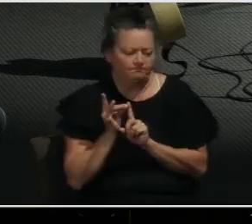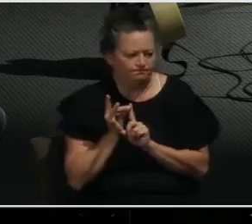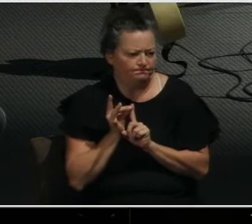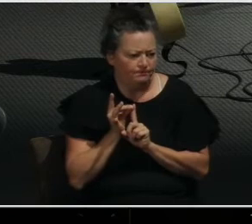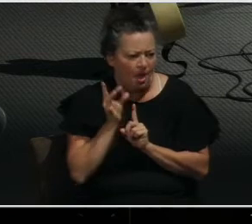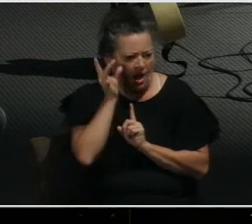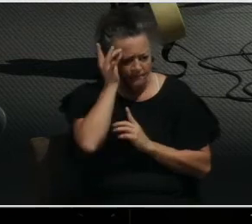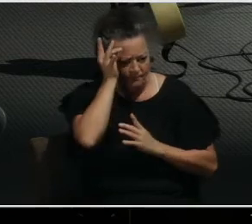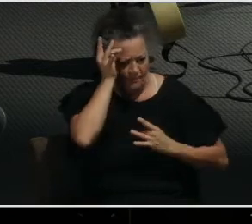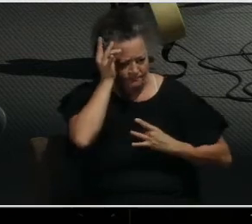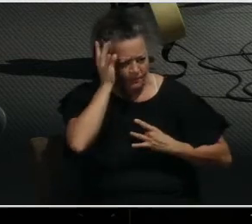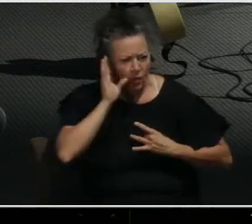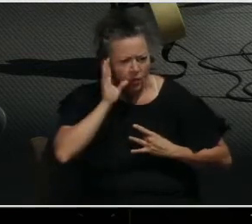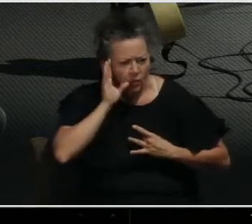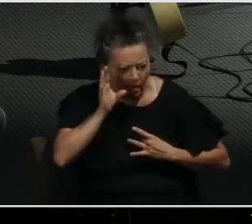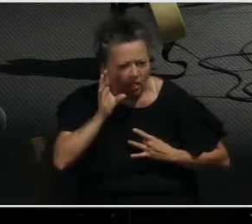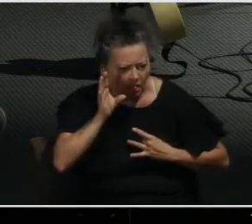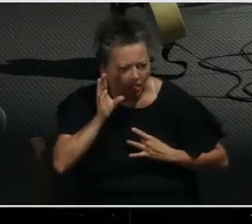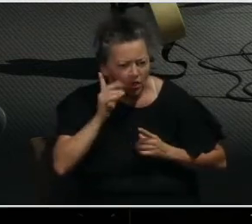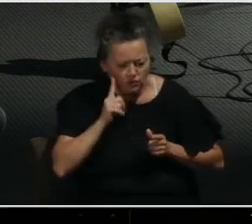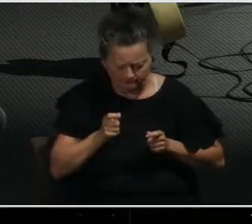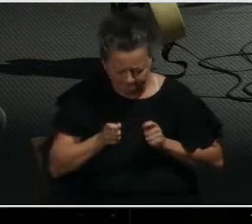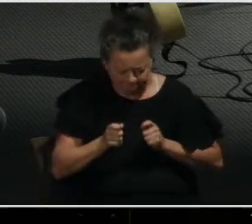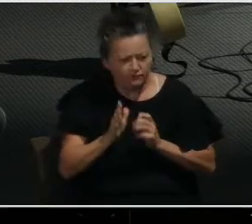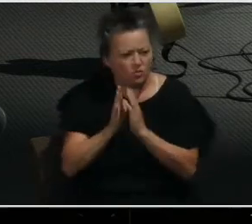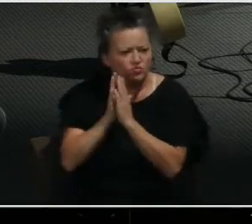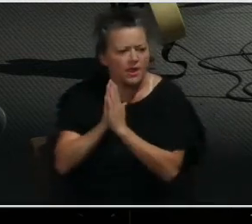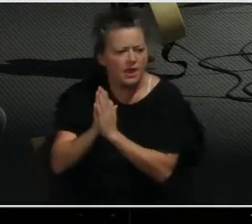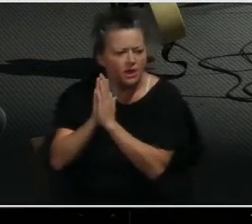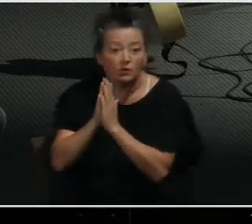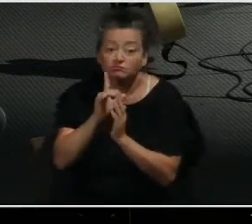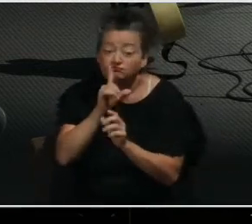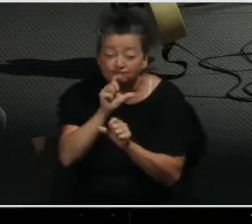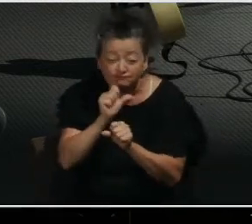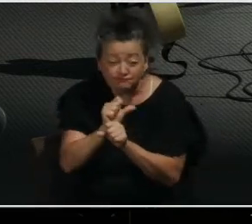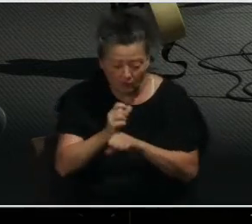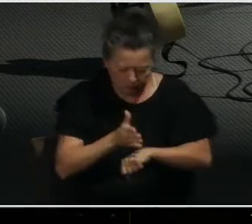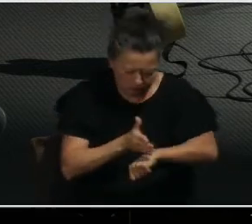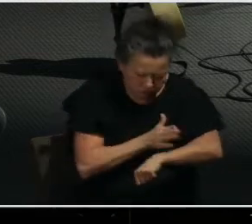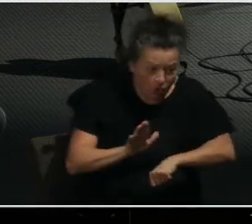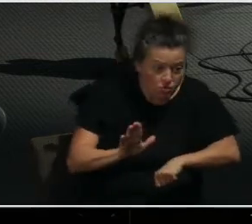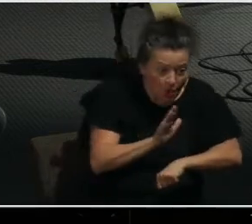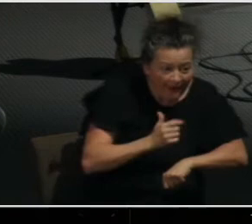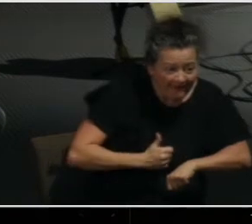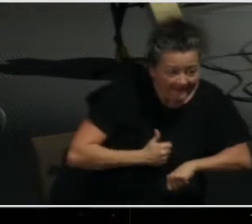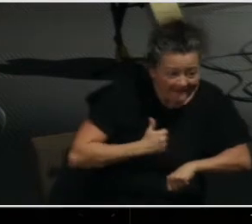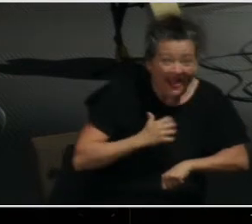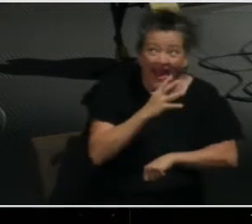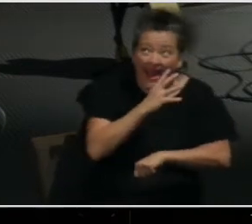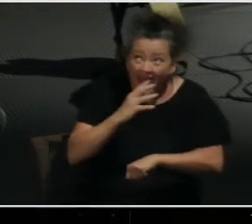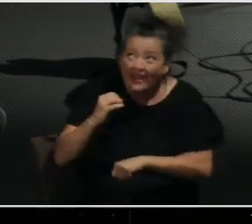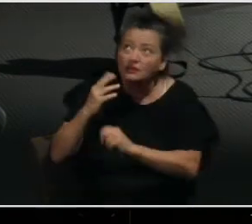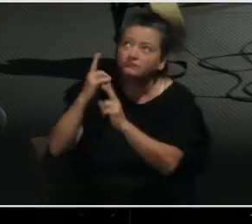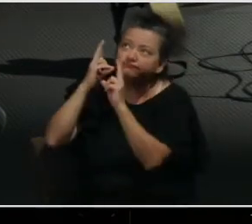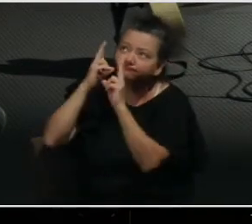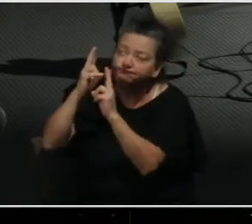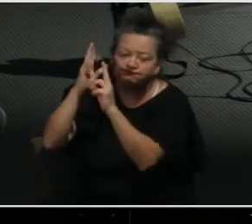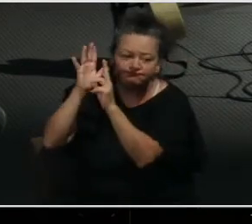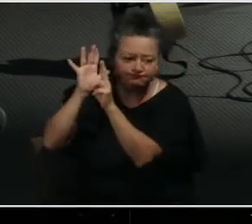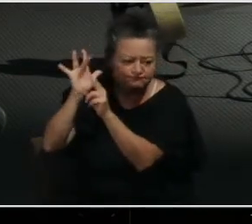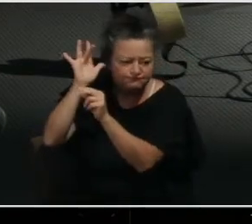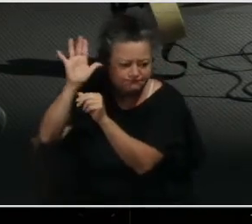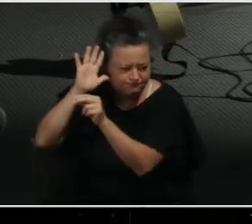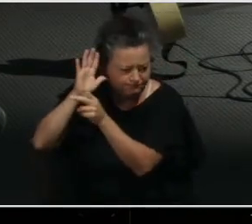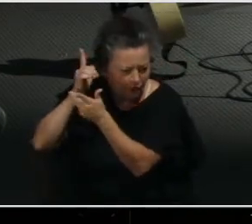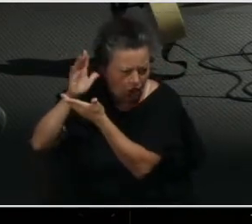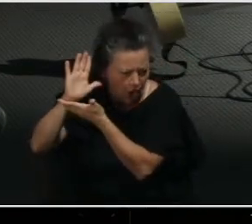life change that glorifies Him. So would you please find Colossians 1 in your Bibles or on your devices? Or